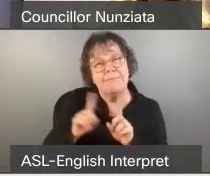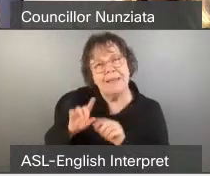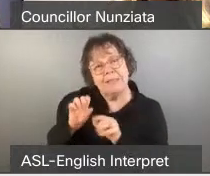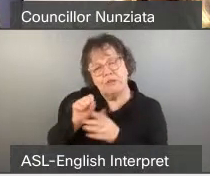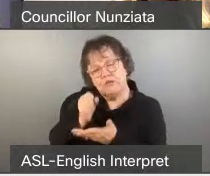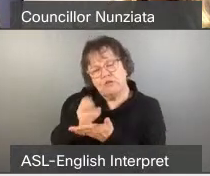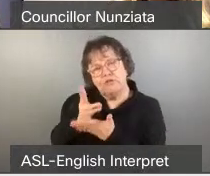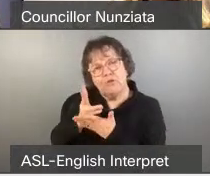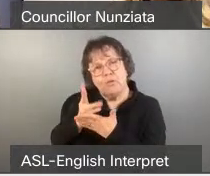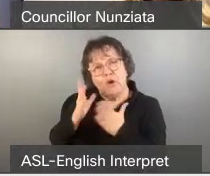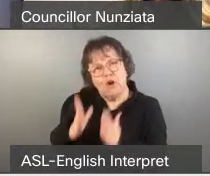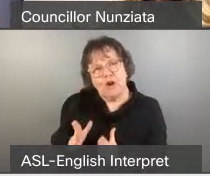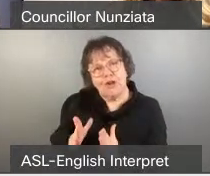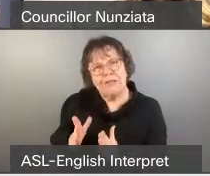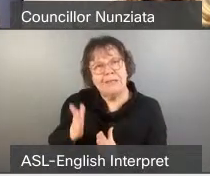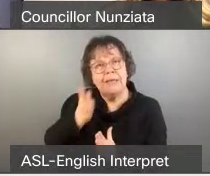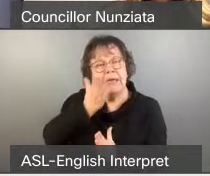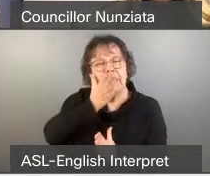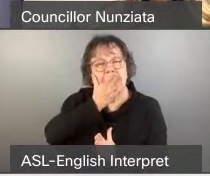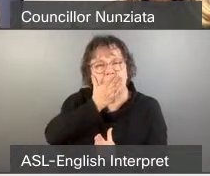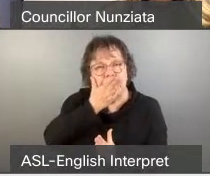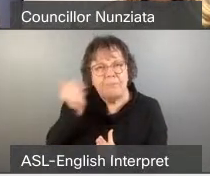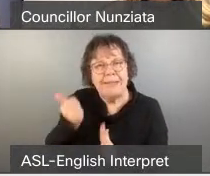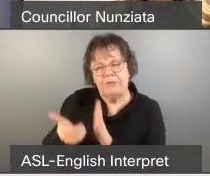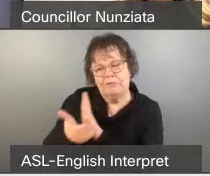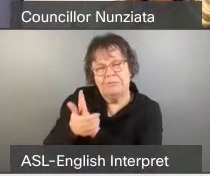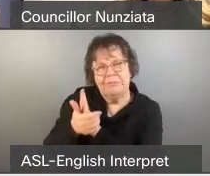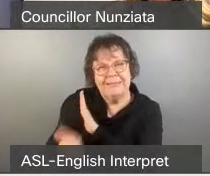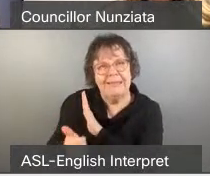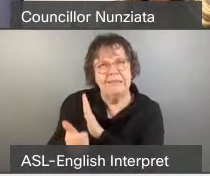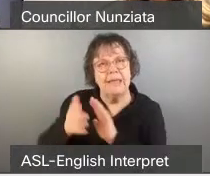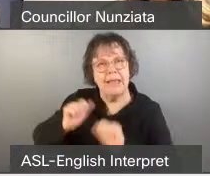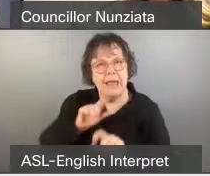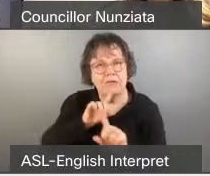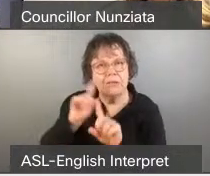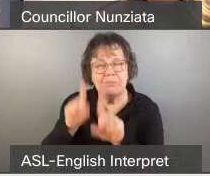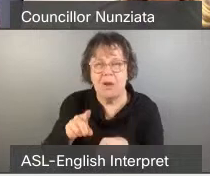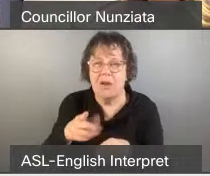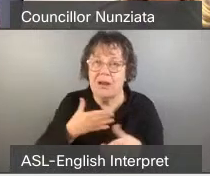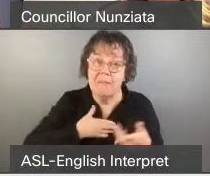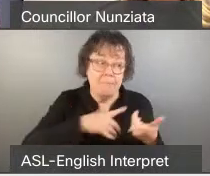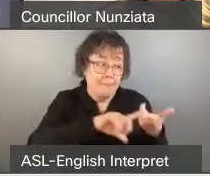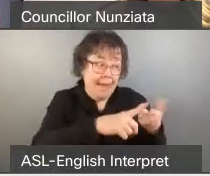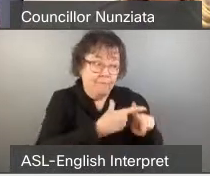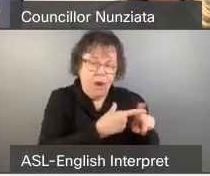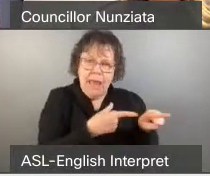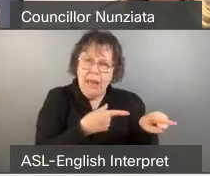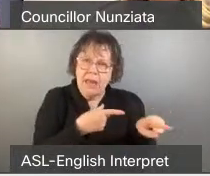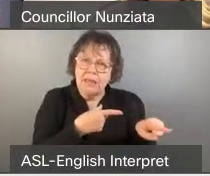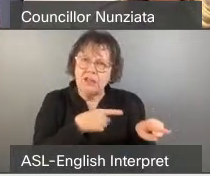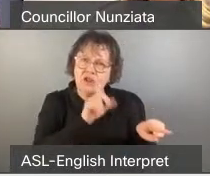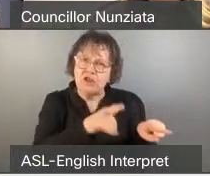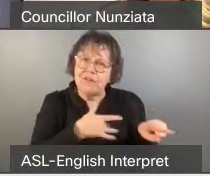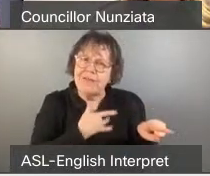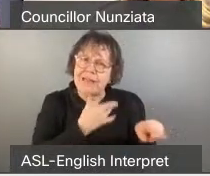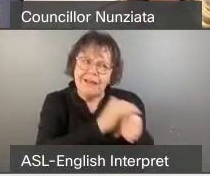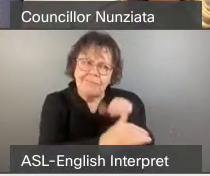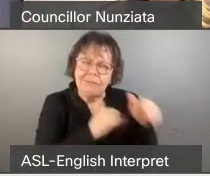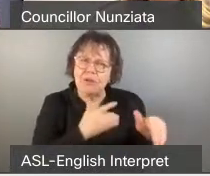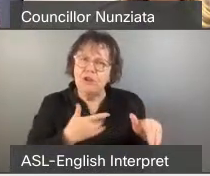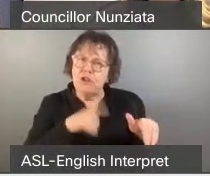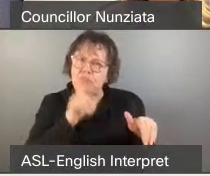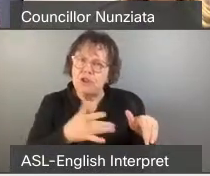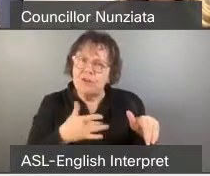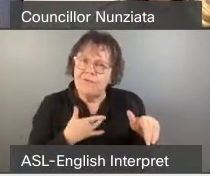handle and do handle. My friend, people like my friend and my friend should feel comfortable and supported by the